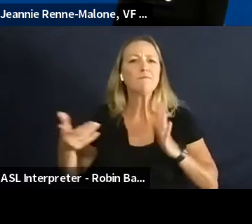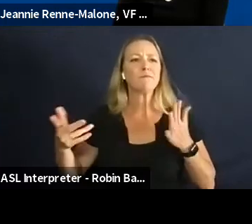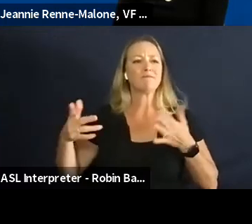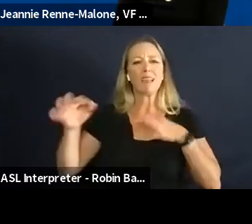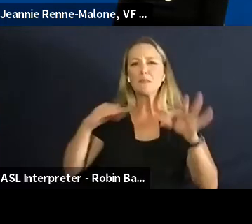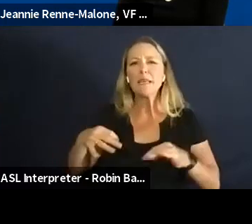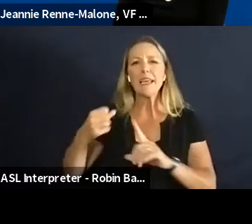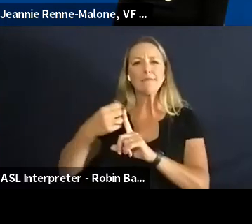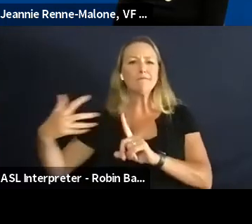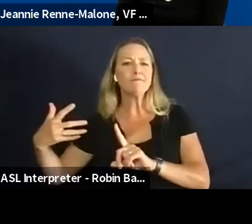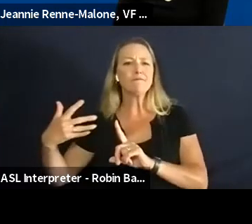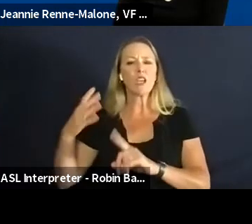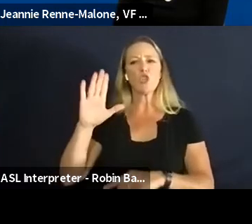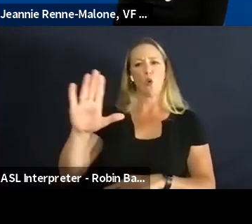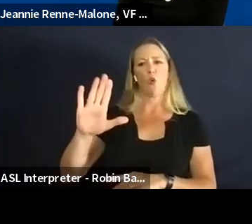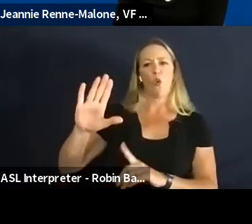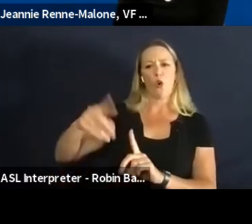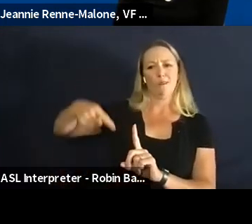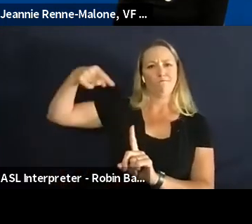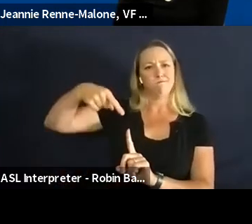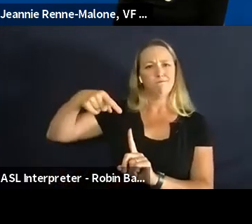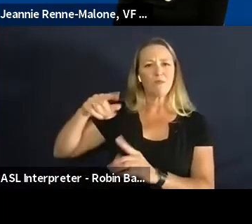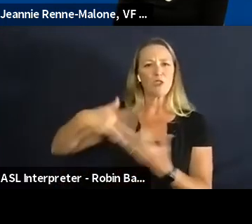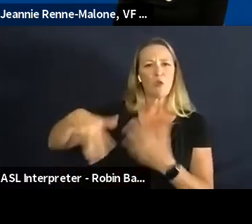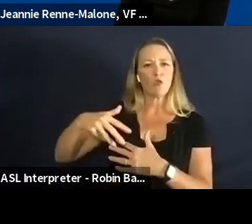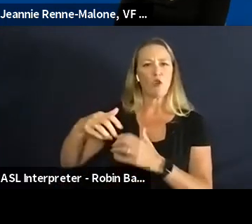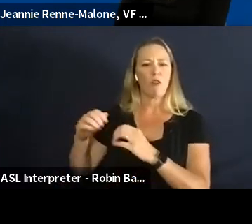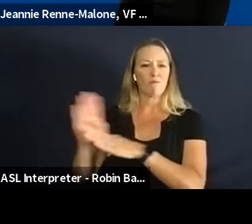version of social entrepreneurship. Diane do you want to start?